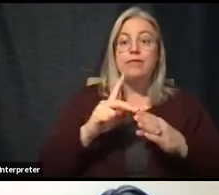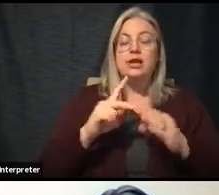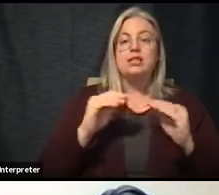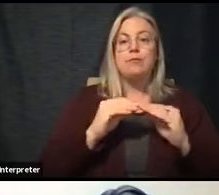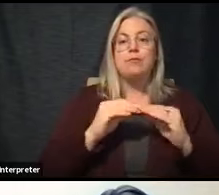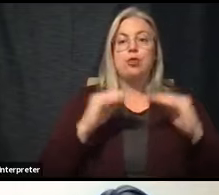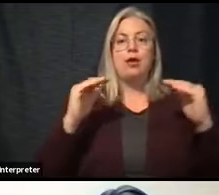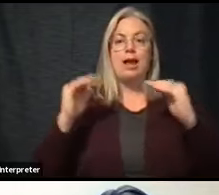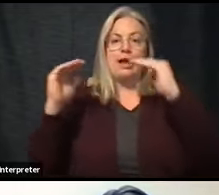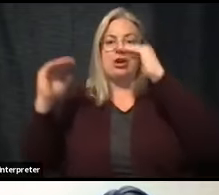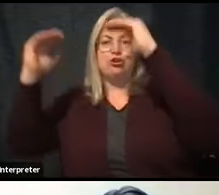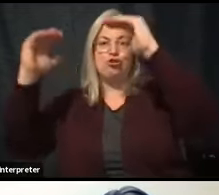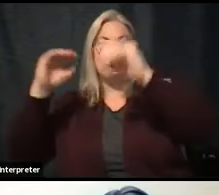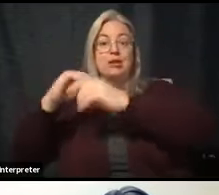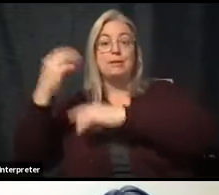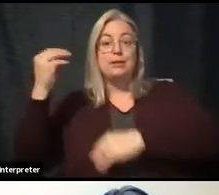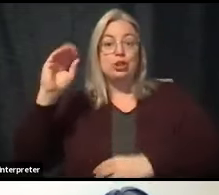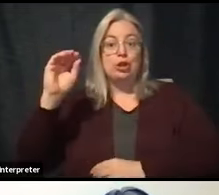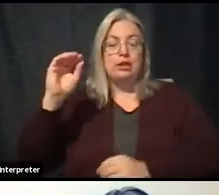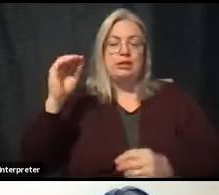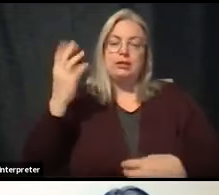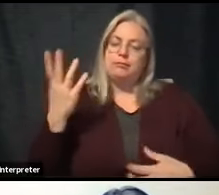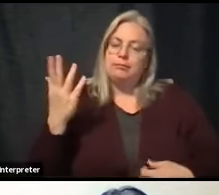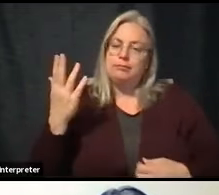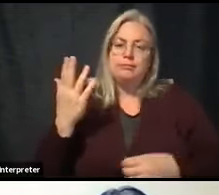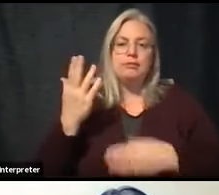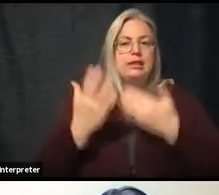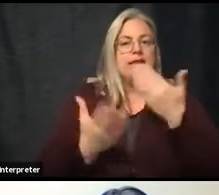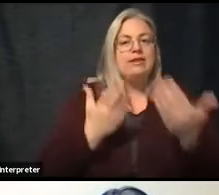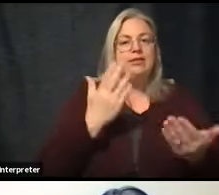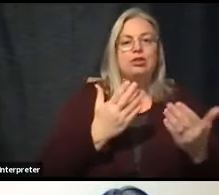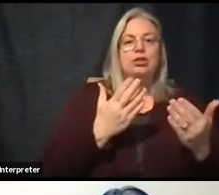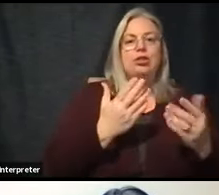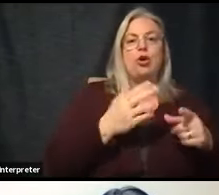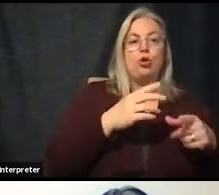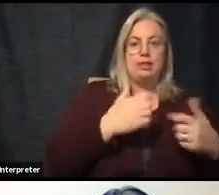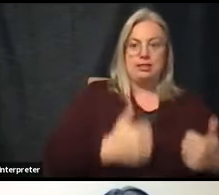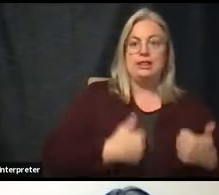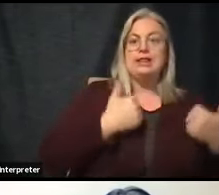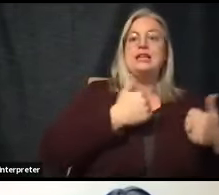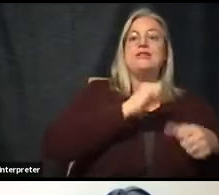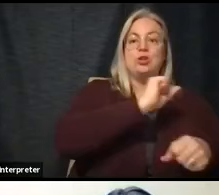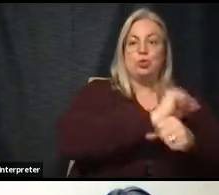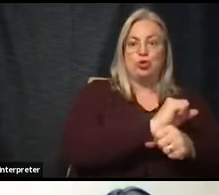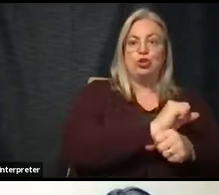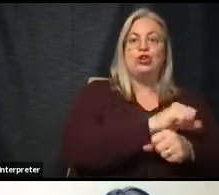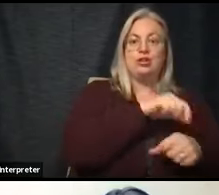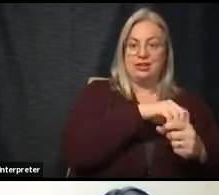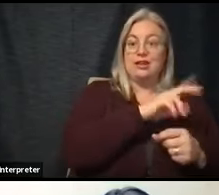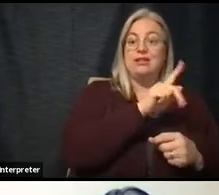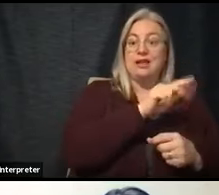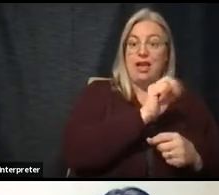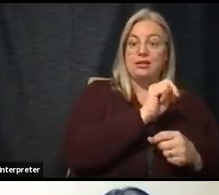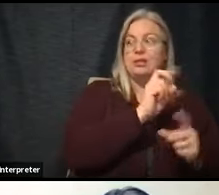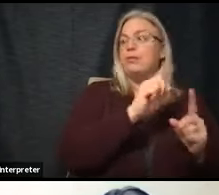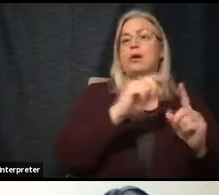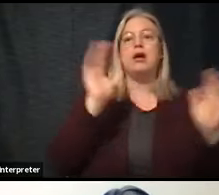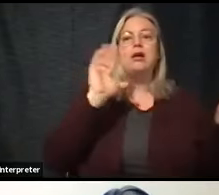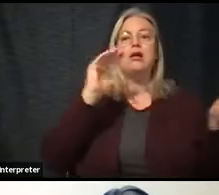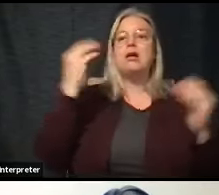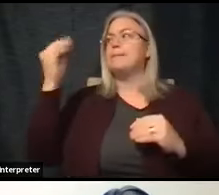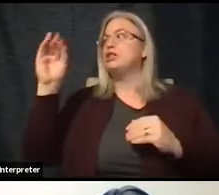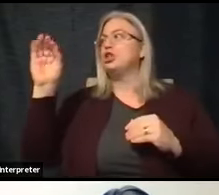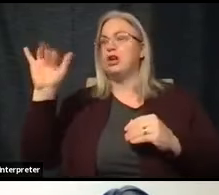in Missouri. So maybe in Missouri, even though they live and work here, over in Missouri, they're already vaccinating that job, people in that job.